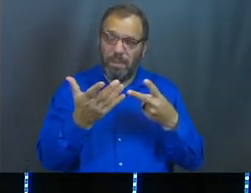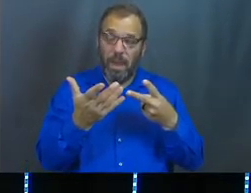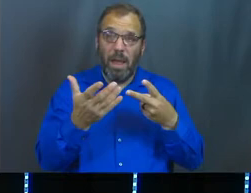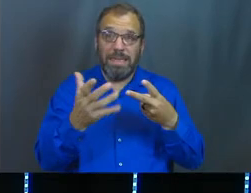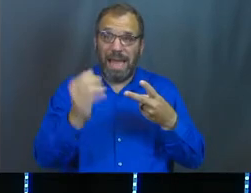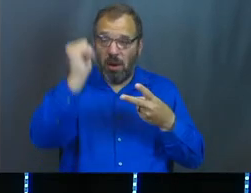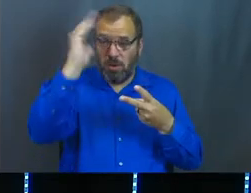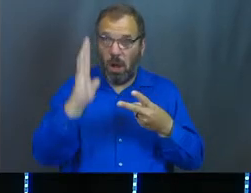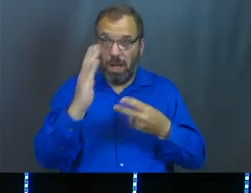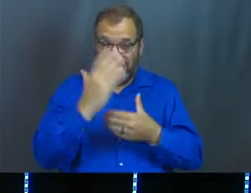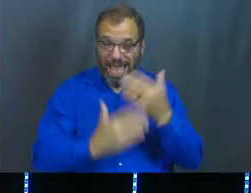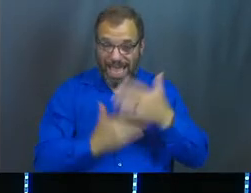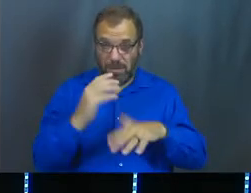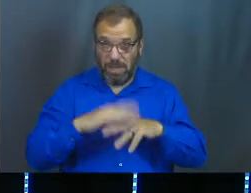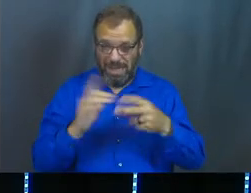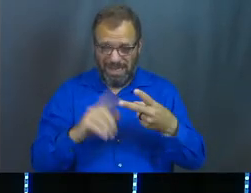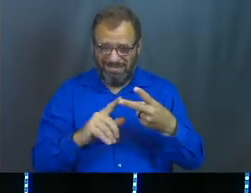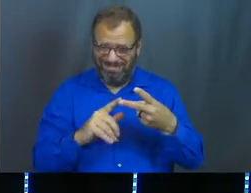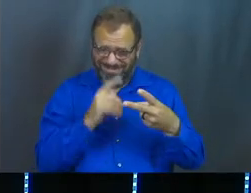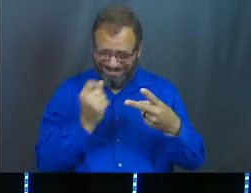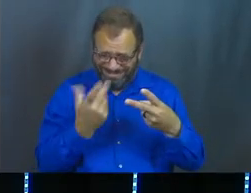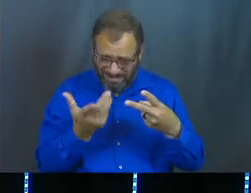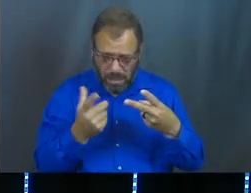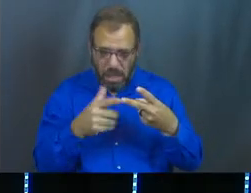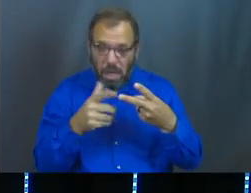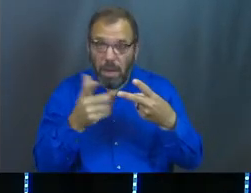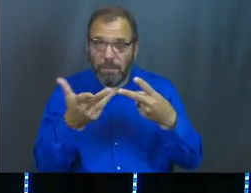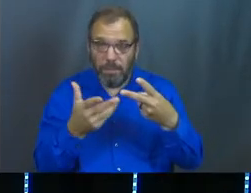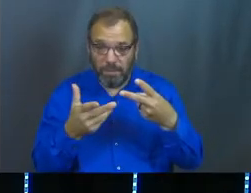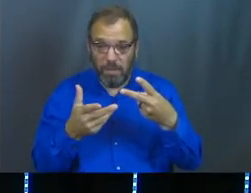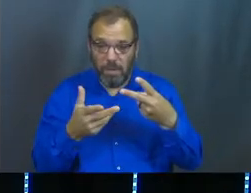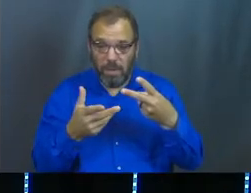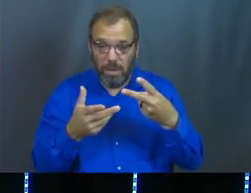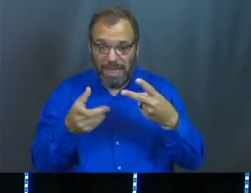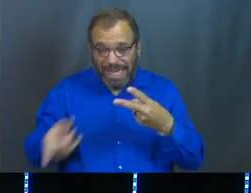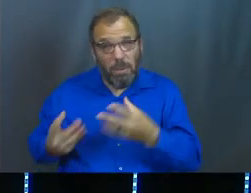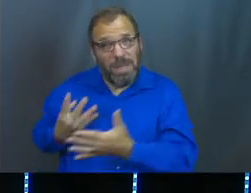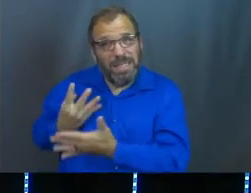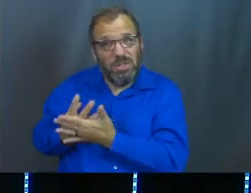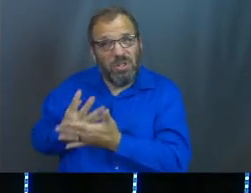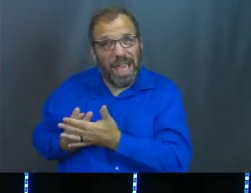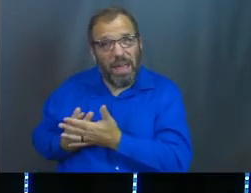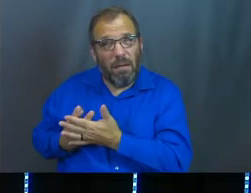miraculous hand of God is behind it. The part that doesn't make sense is this guy's in jail.